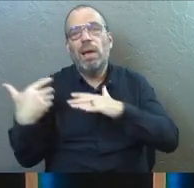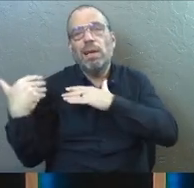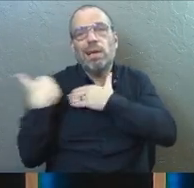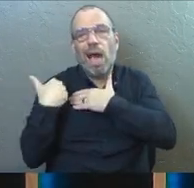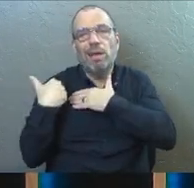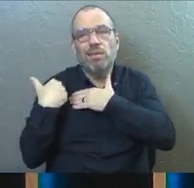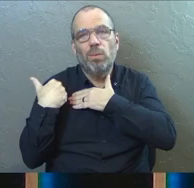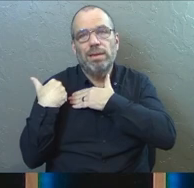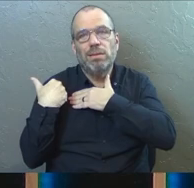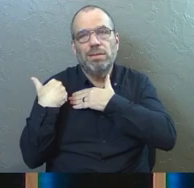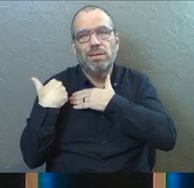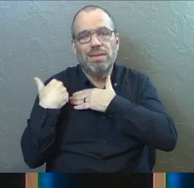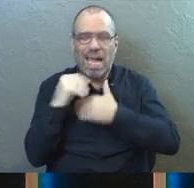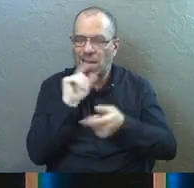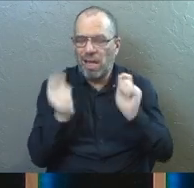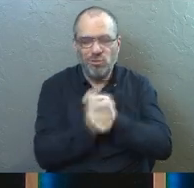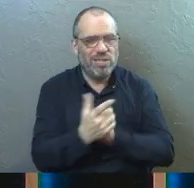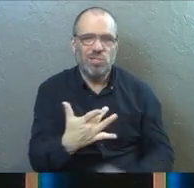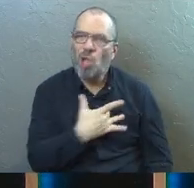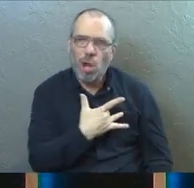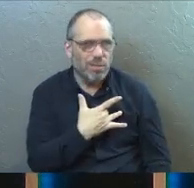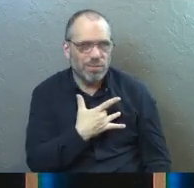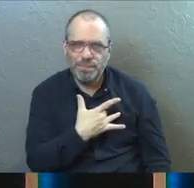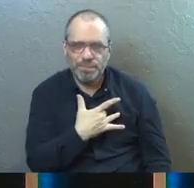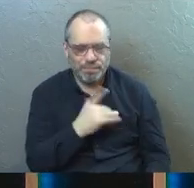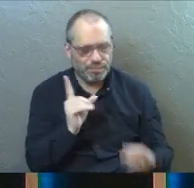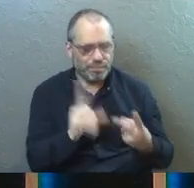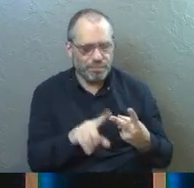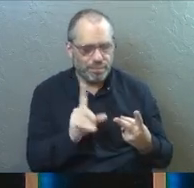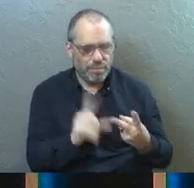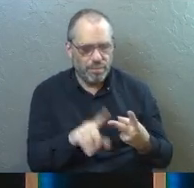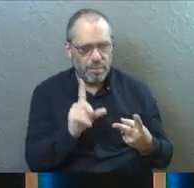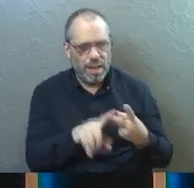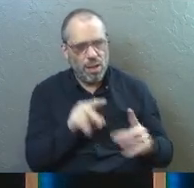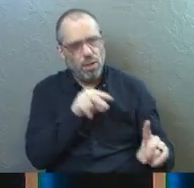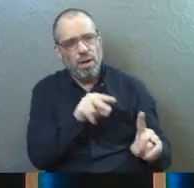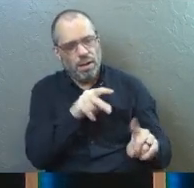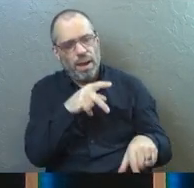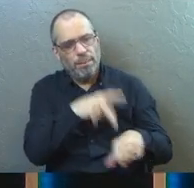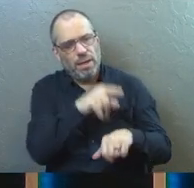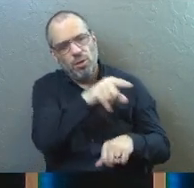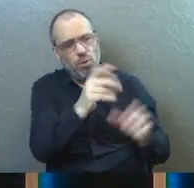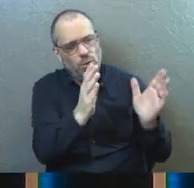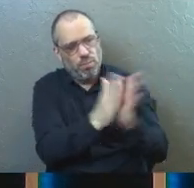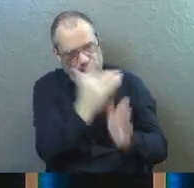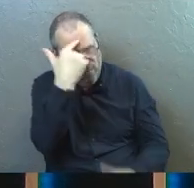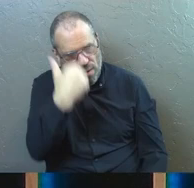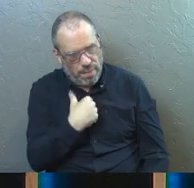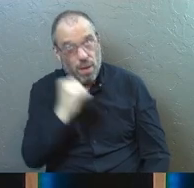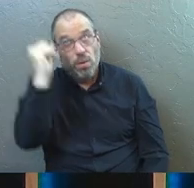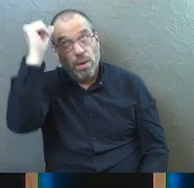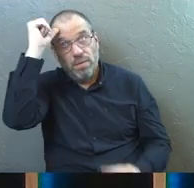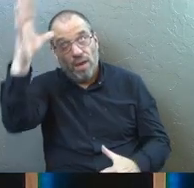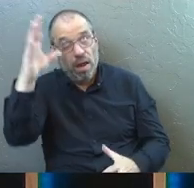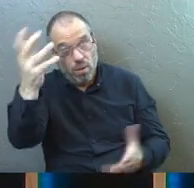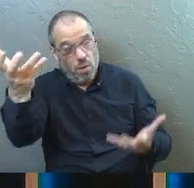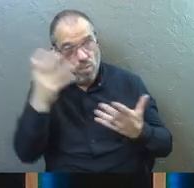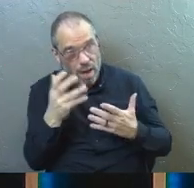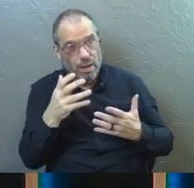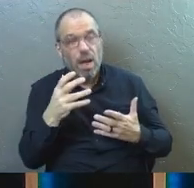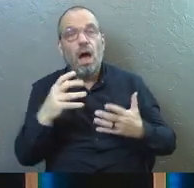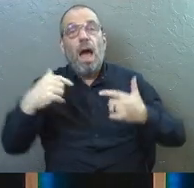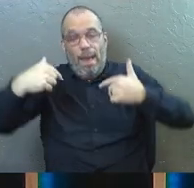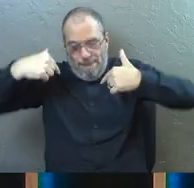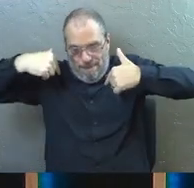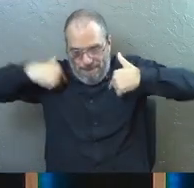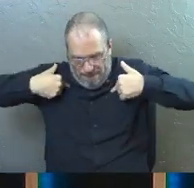actually walk through heart change with the Lord. But also he's looking at Peter and saying, you pray for me. What God the father wanted is